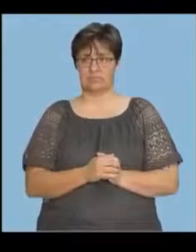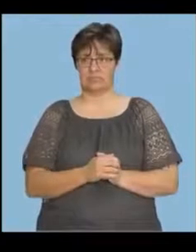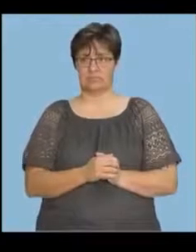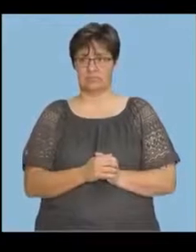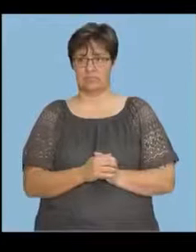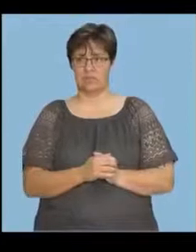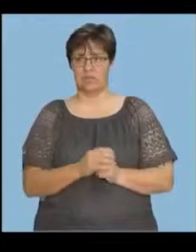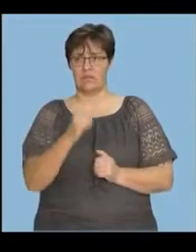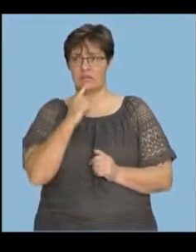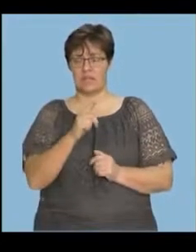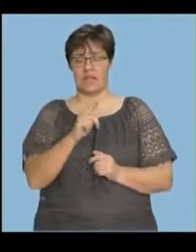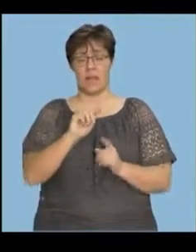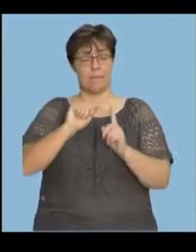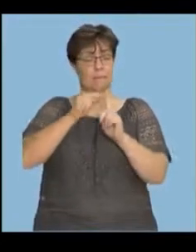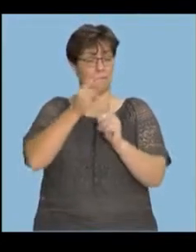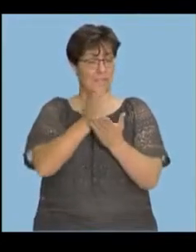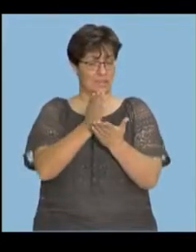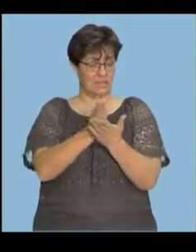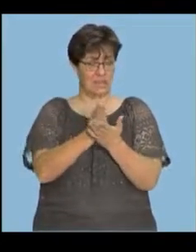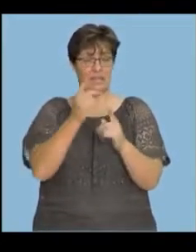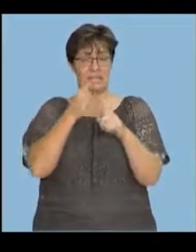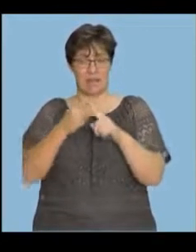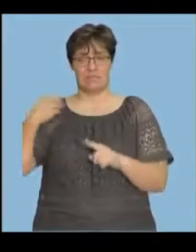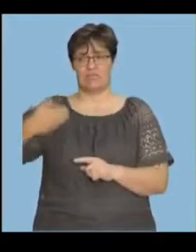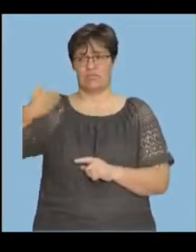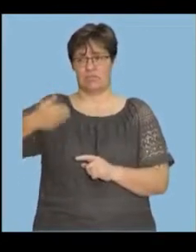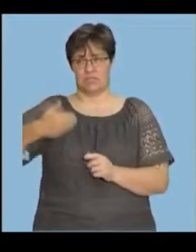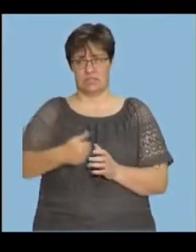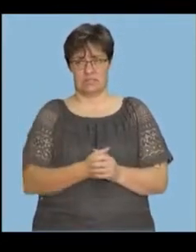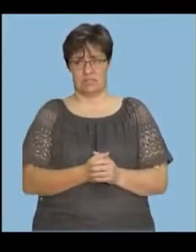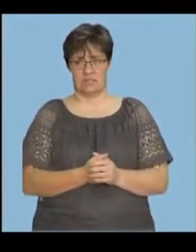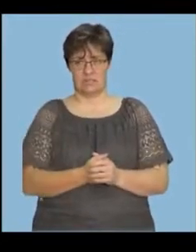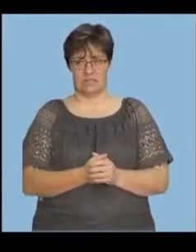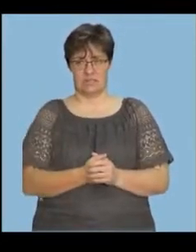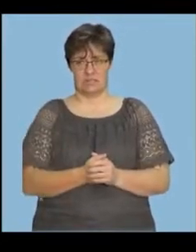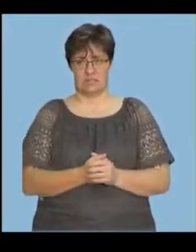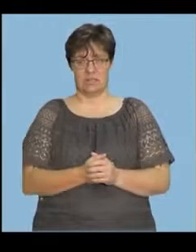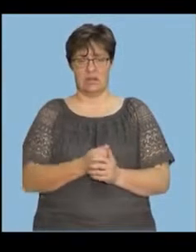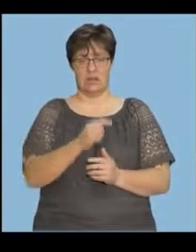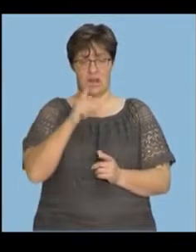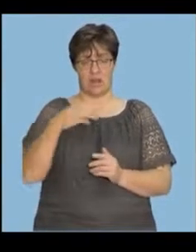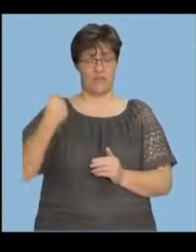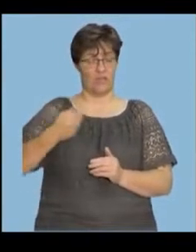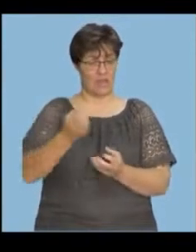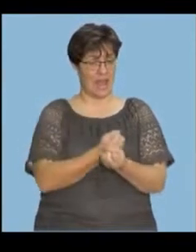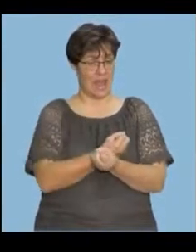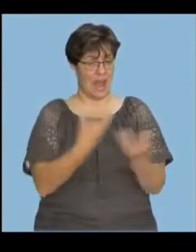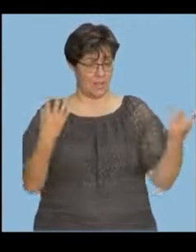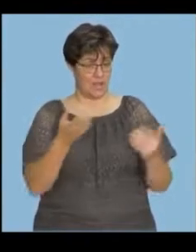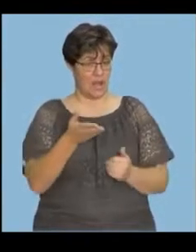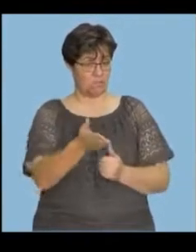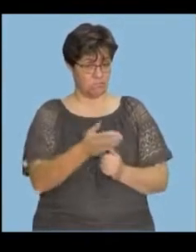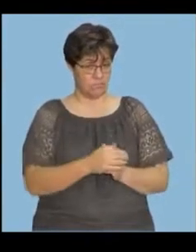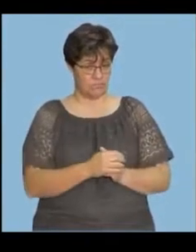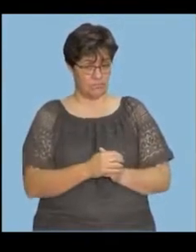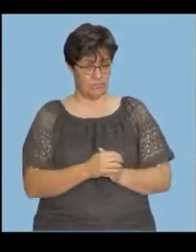there, we're going to say midpoint times the frequency. So the frequency is how many data set in